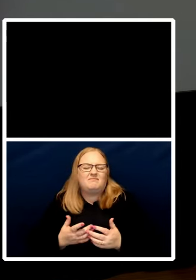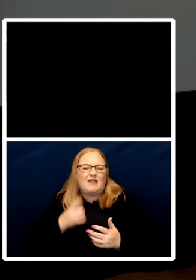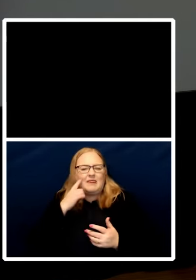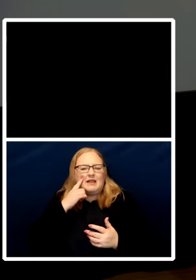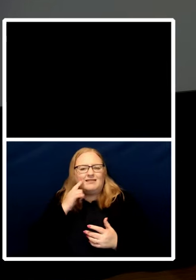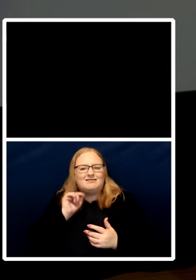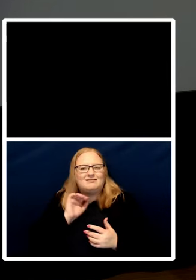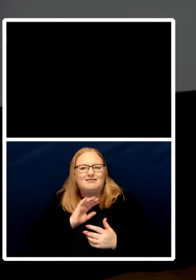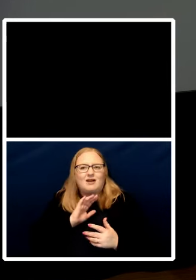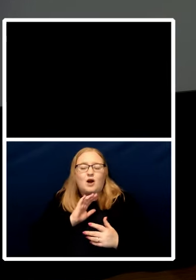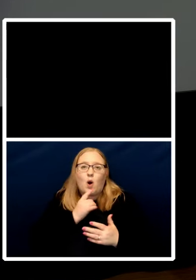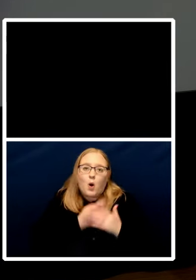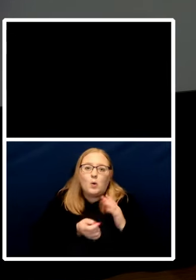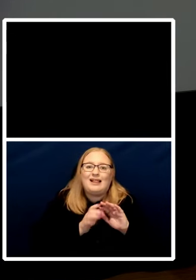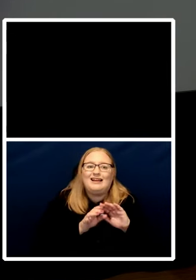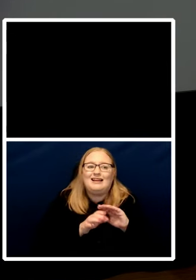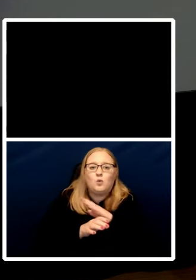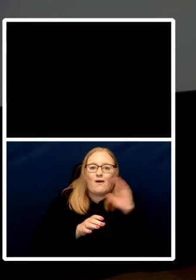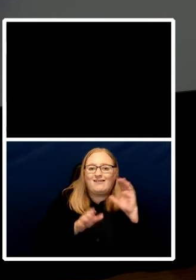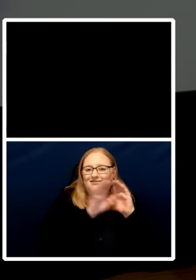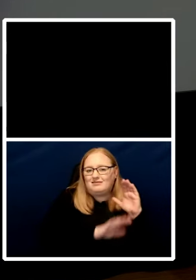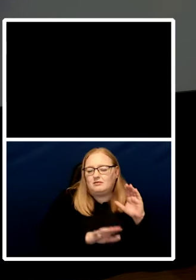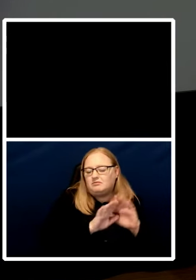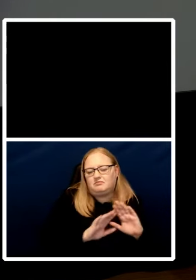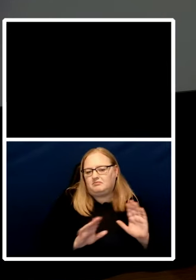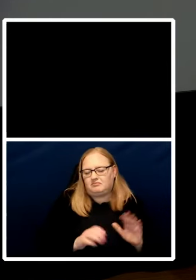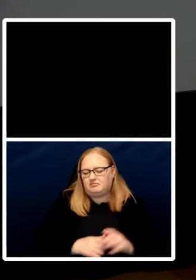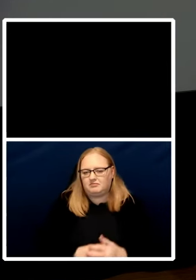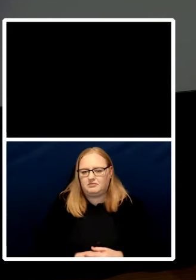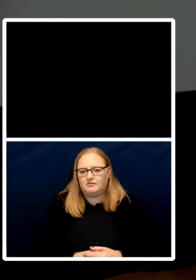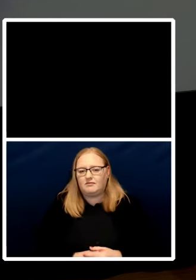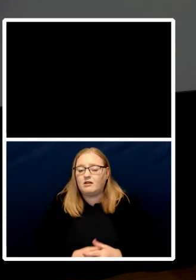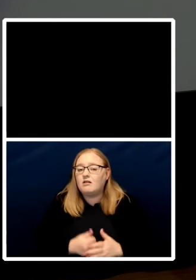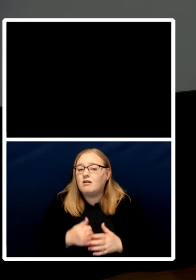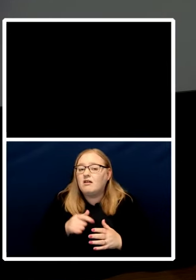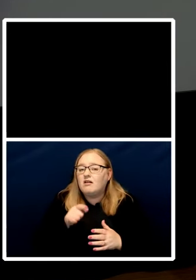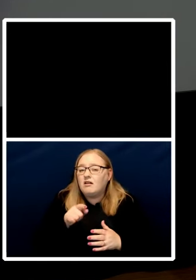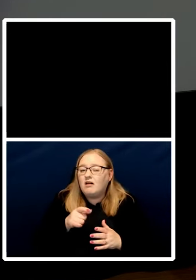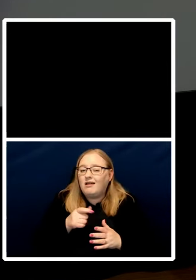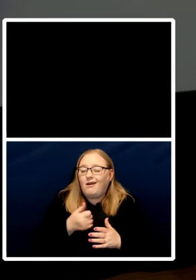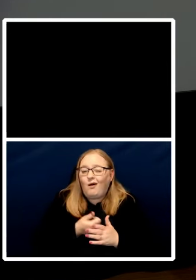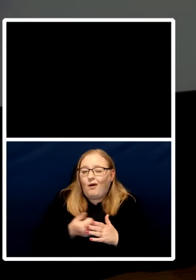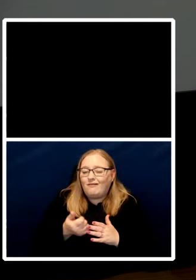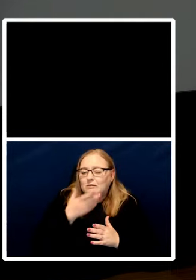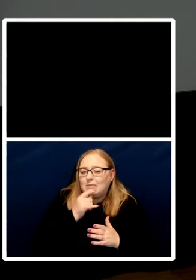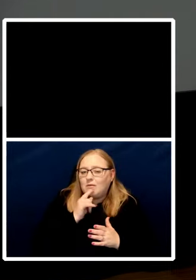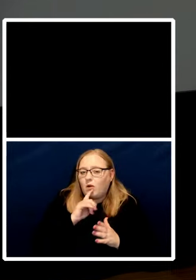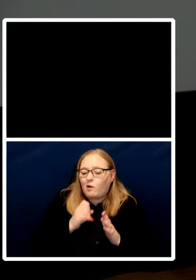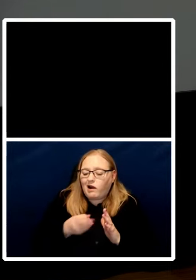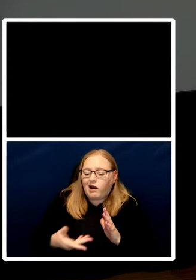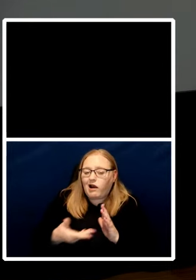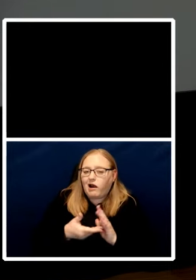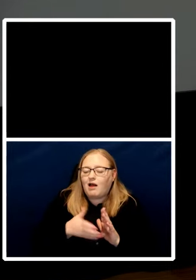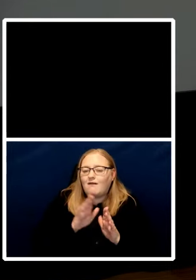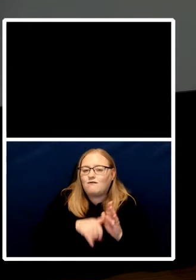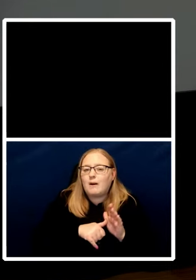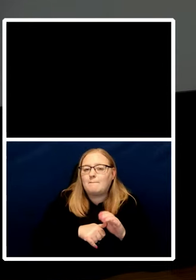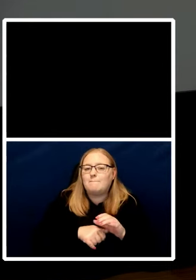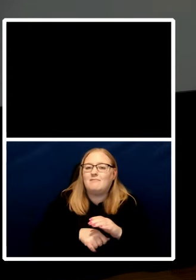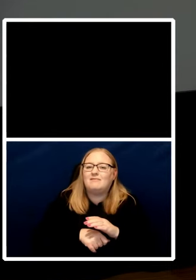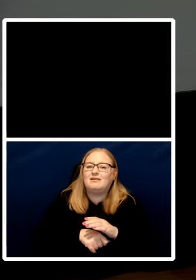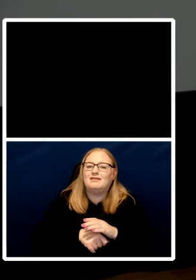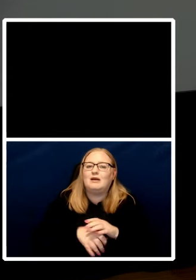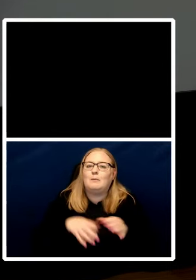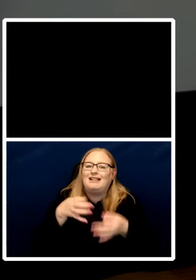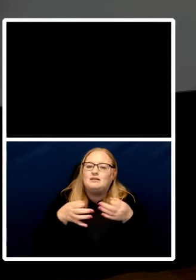argument the argument often comes from um it often comes from the it comes from the left it comes sometimes and i try and